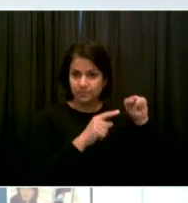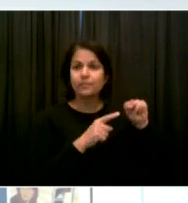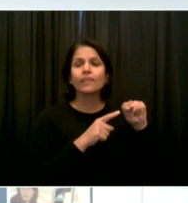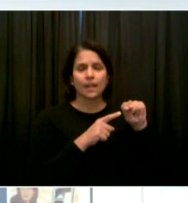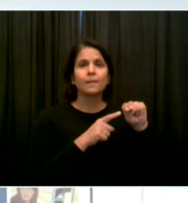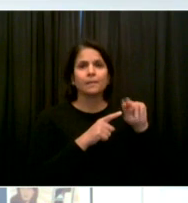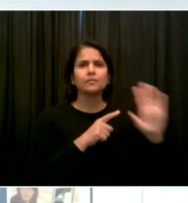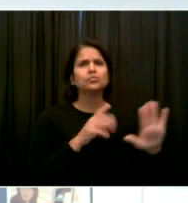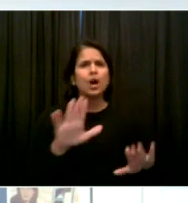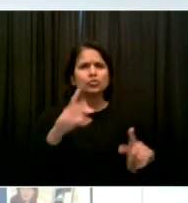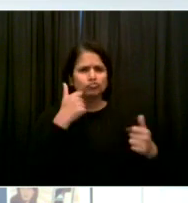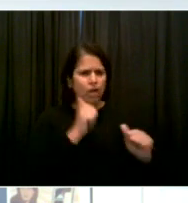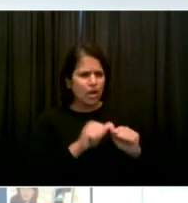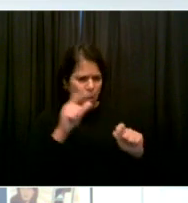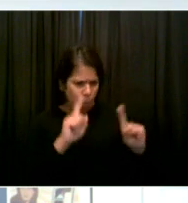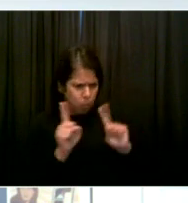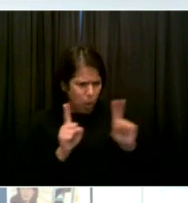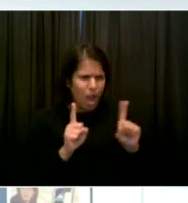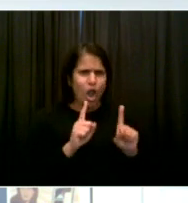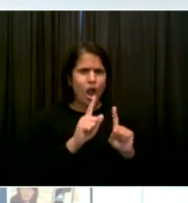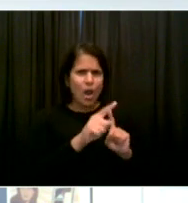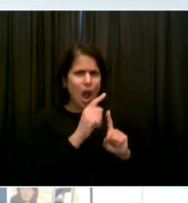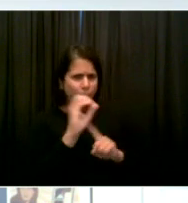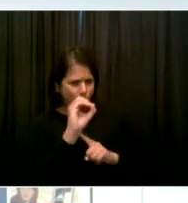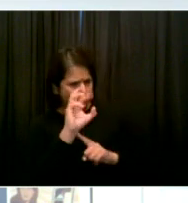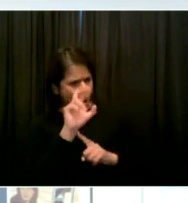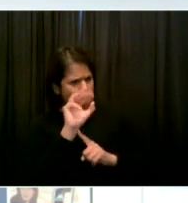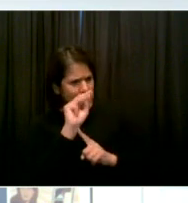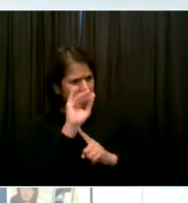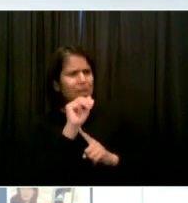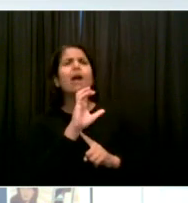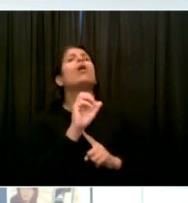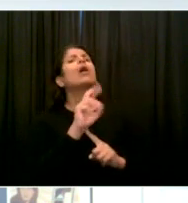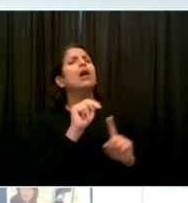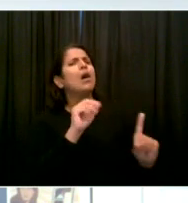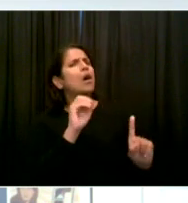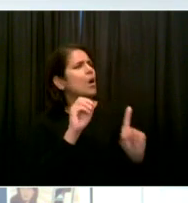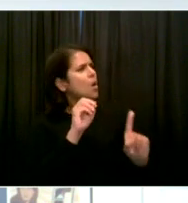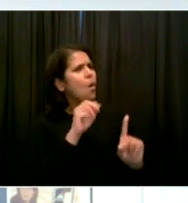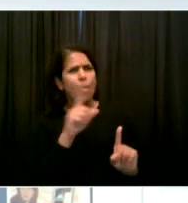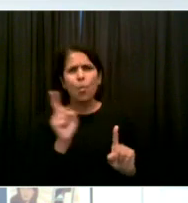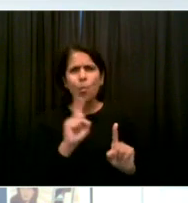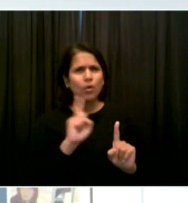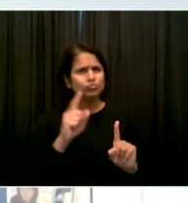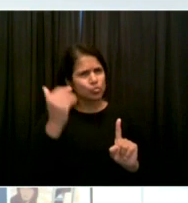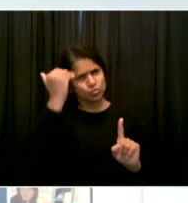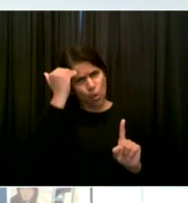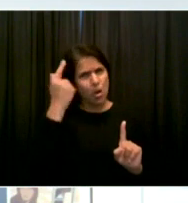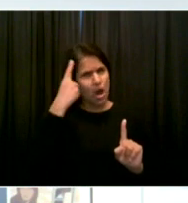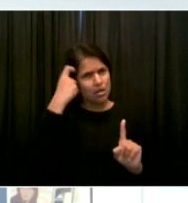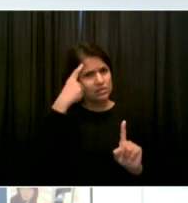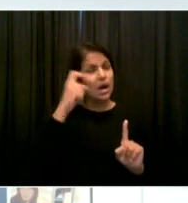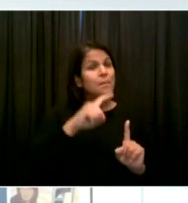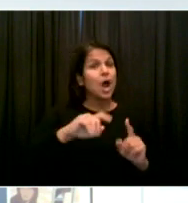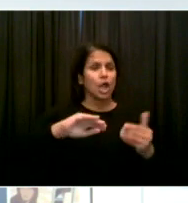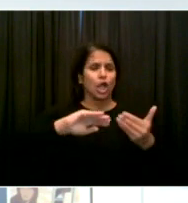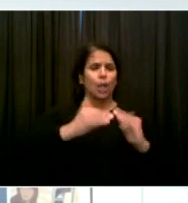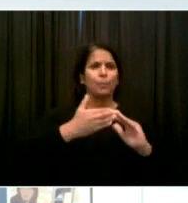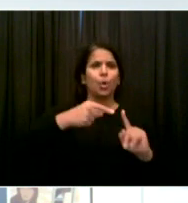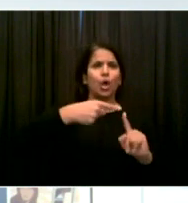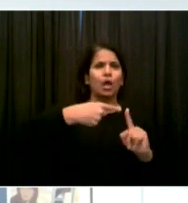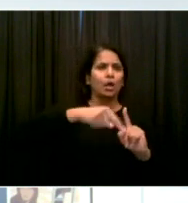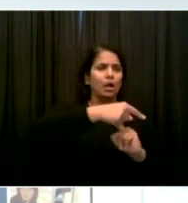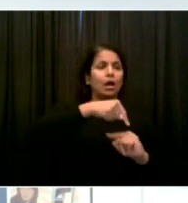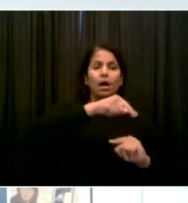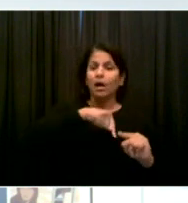that, based on what we knew about this variant, that we were going to see community spread very rapidly. And that is indeed